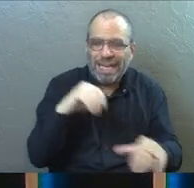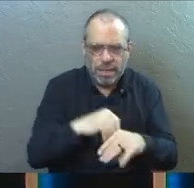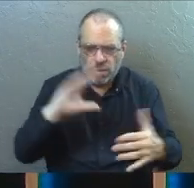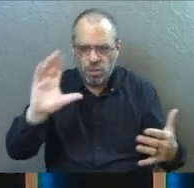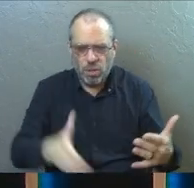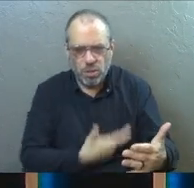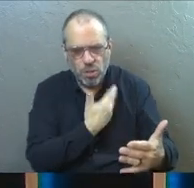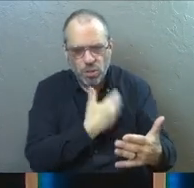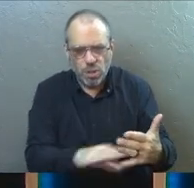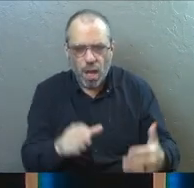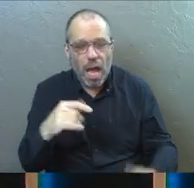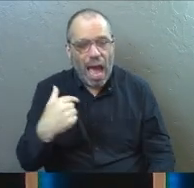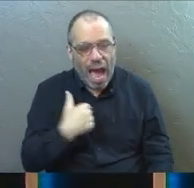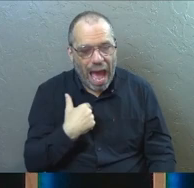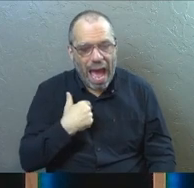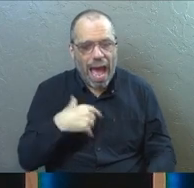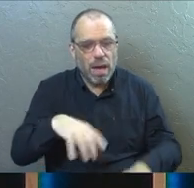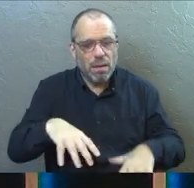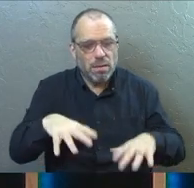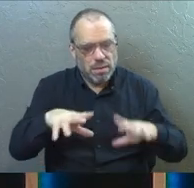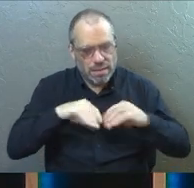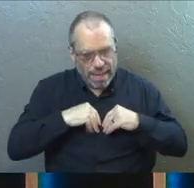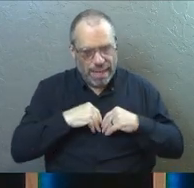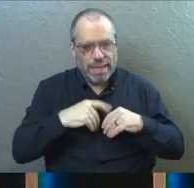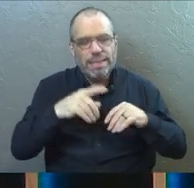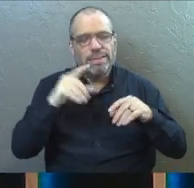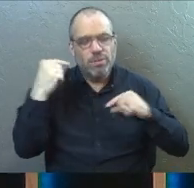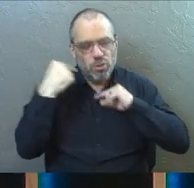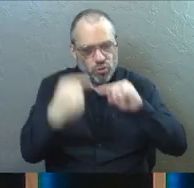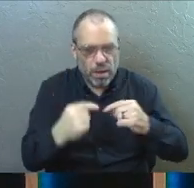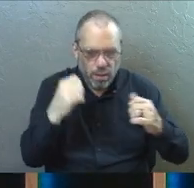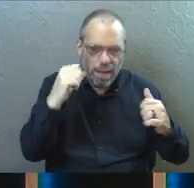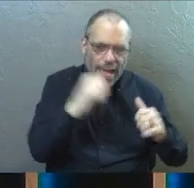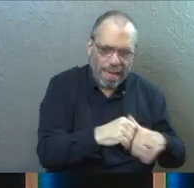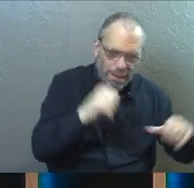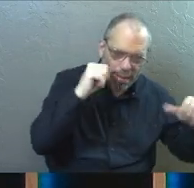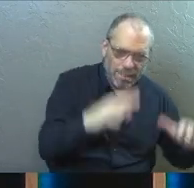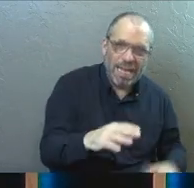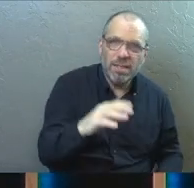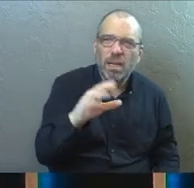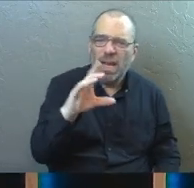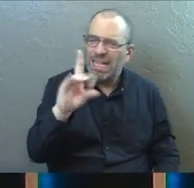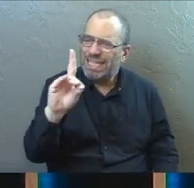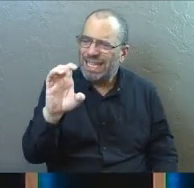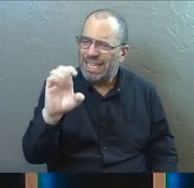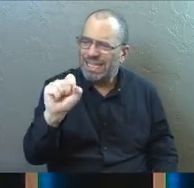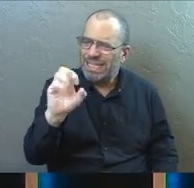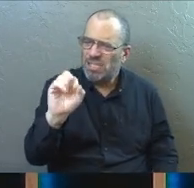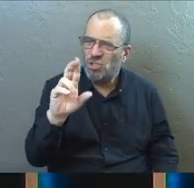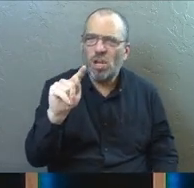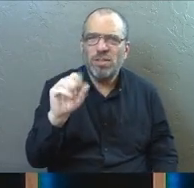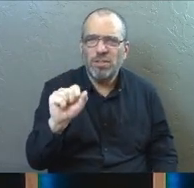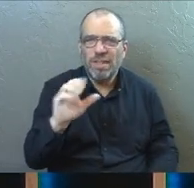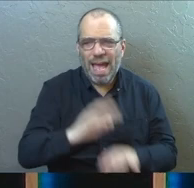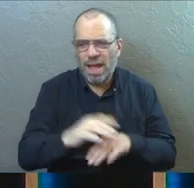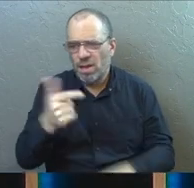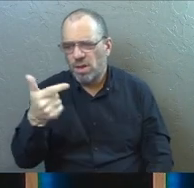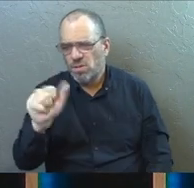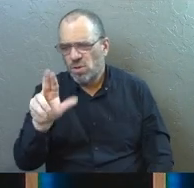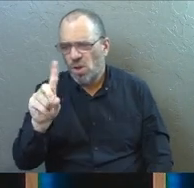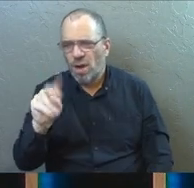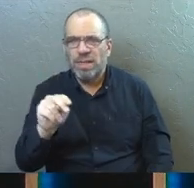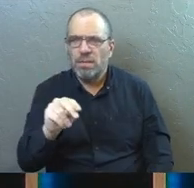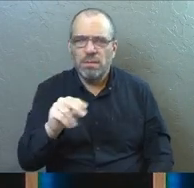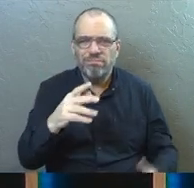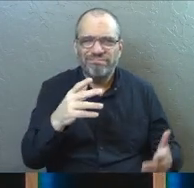song we sang, so I will take heart in deserts and gardens. Did you catch that line? God, that's resilience, guys. We